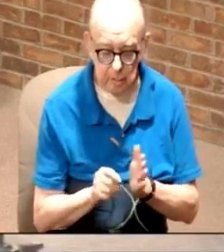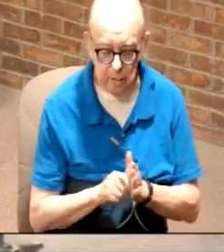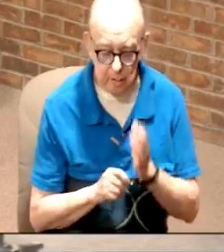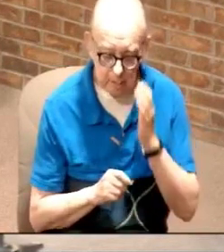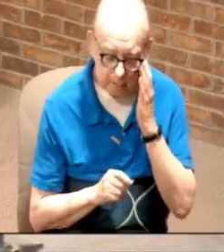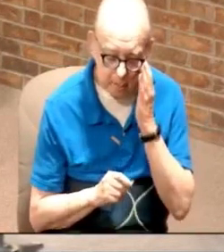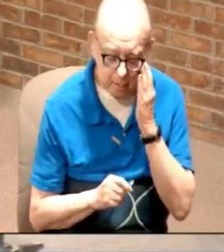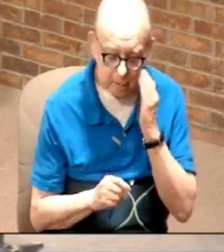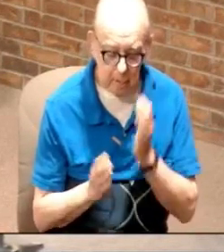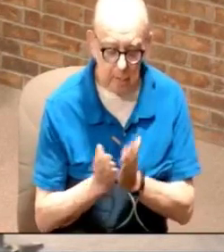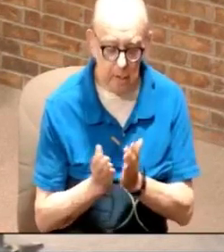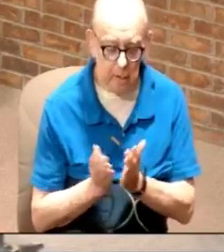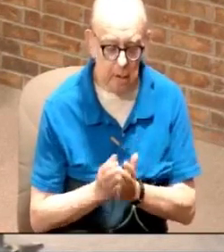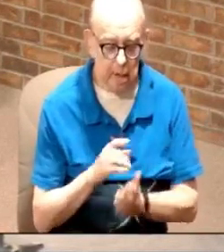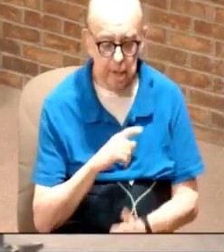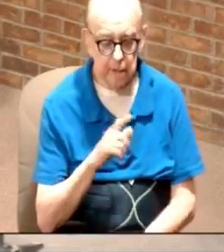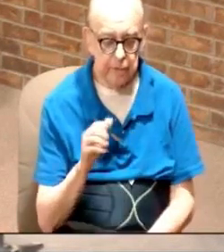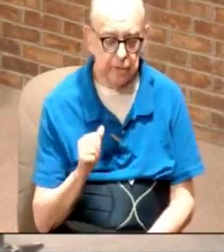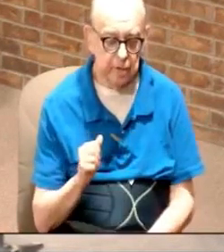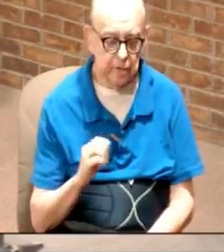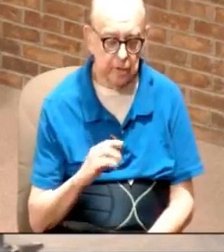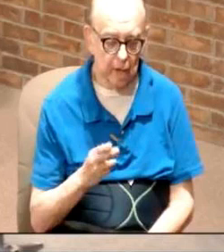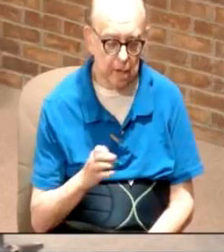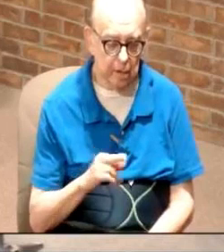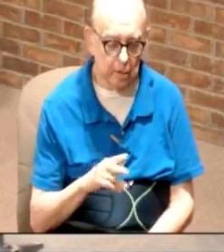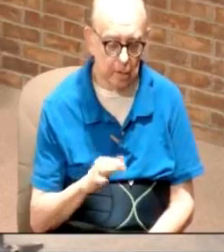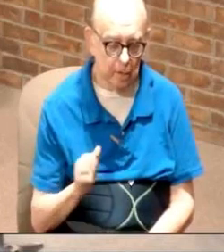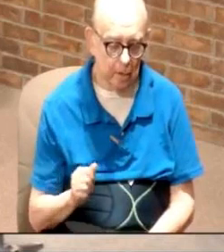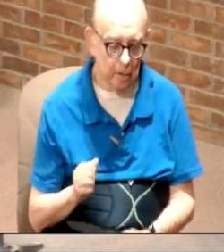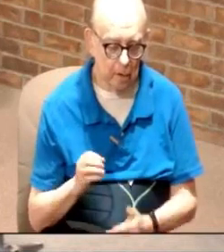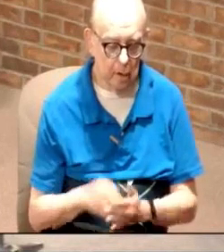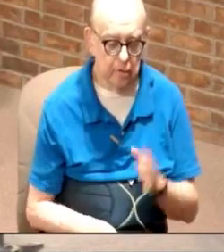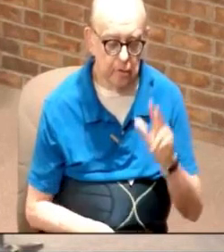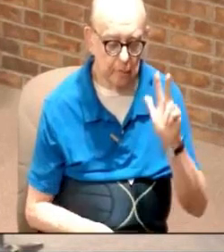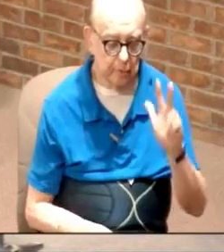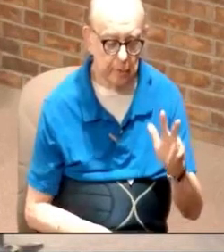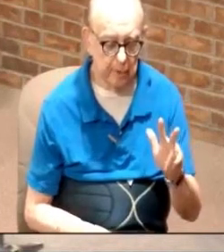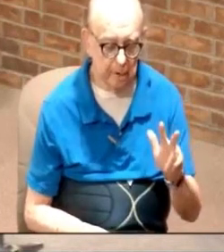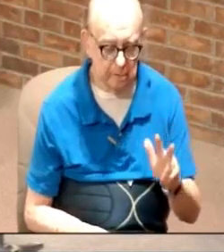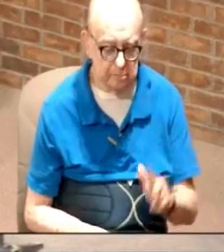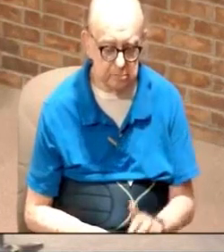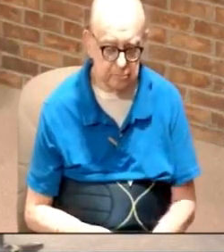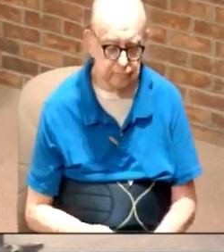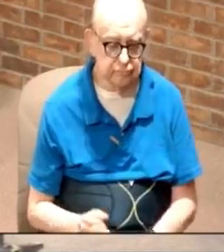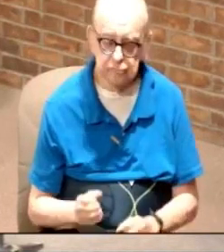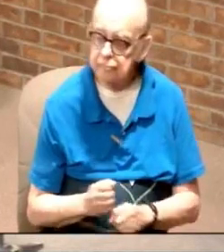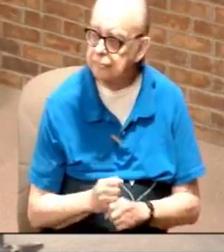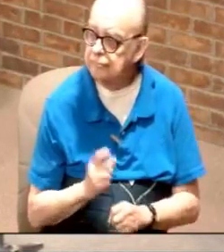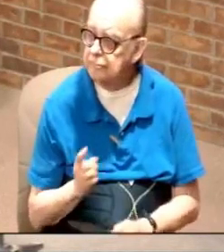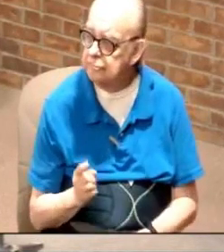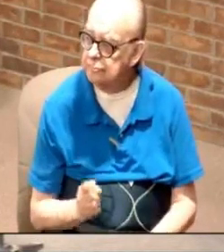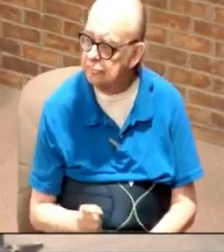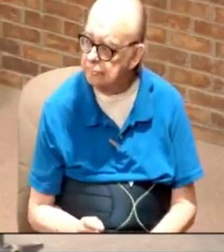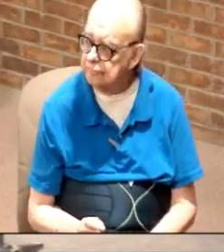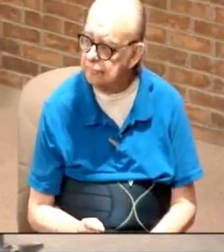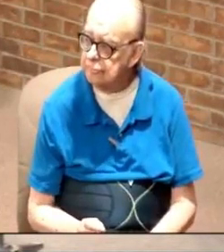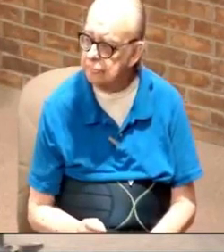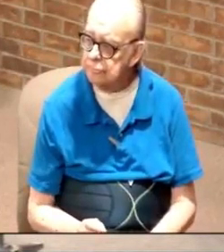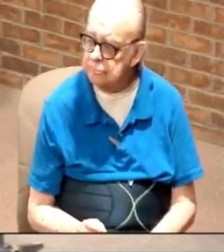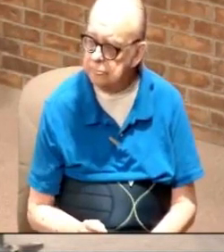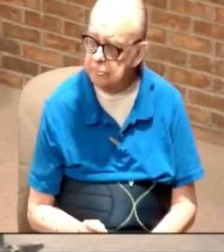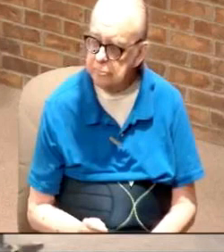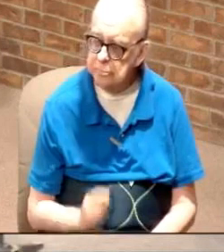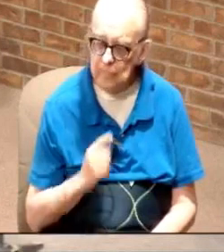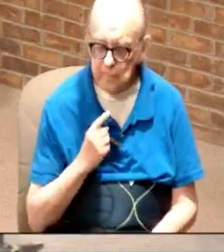And it was in the book of Zechariah. And it's chapter 3. So if you've got them up there, bring them up.